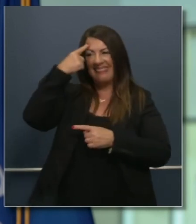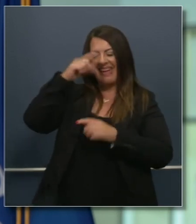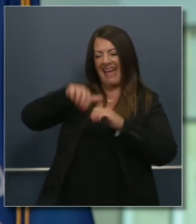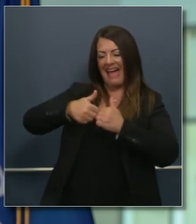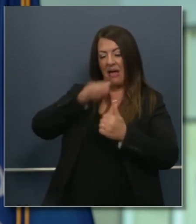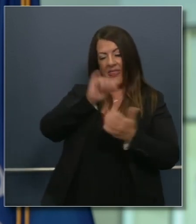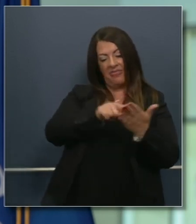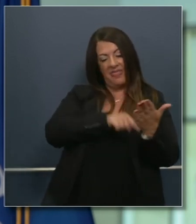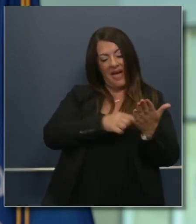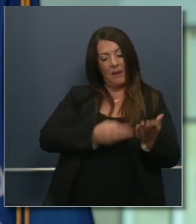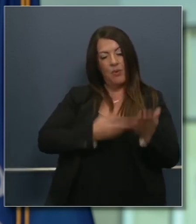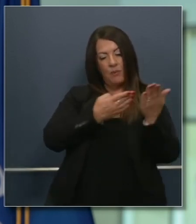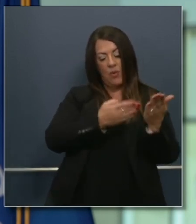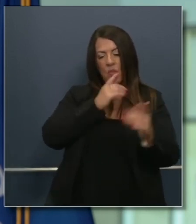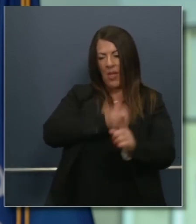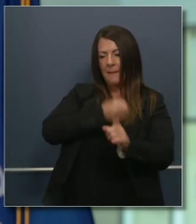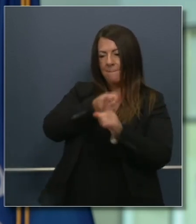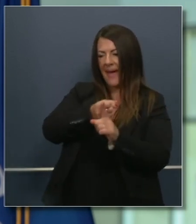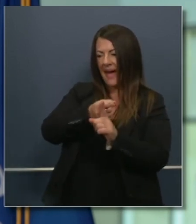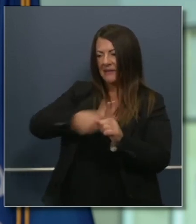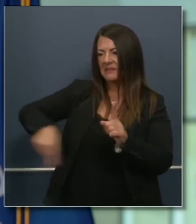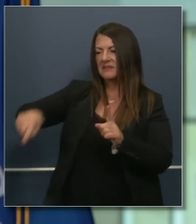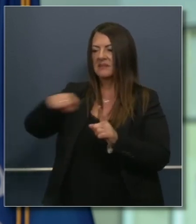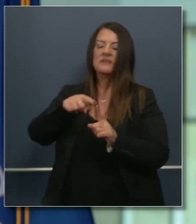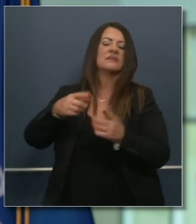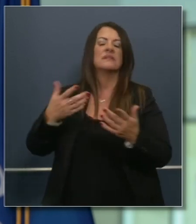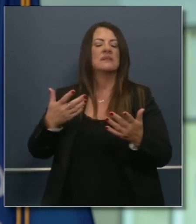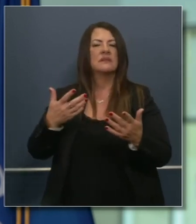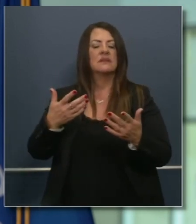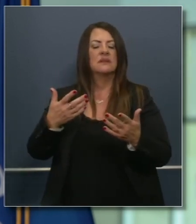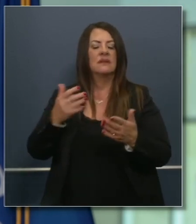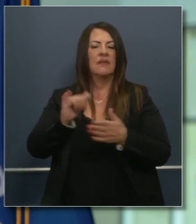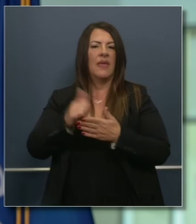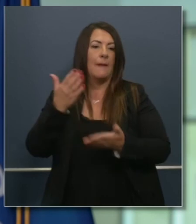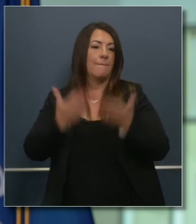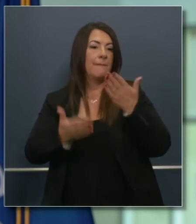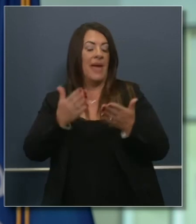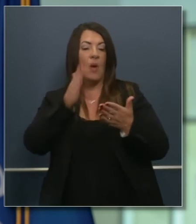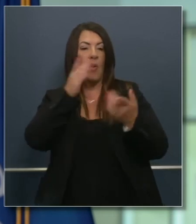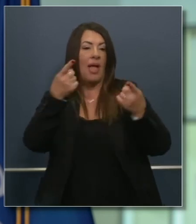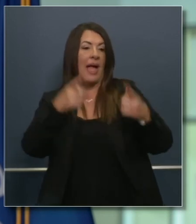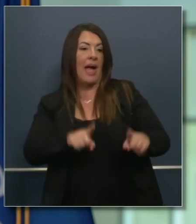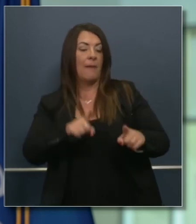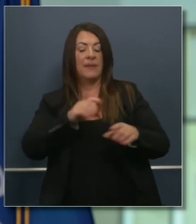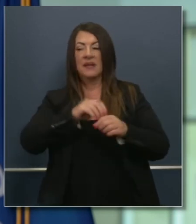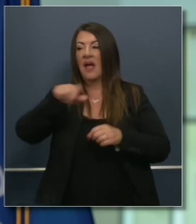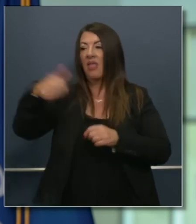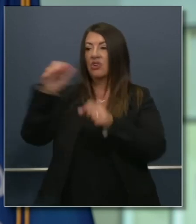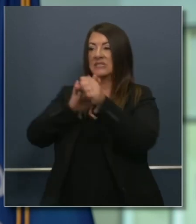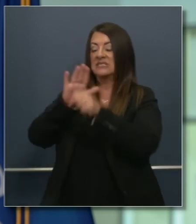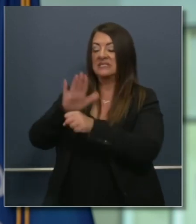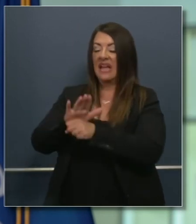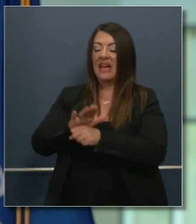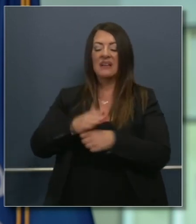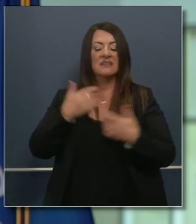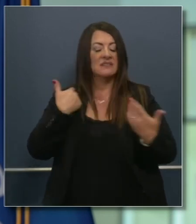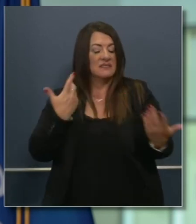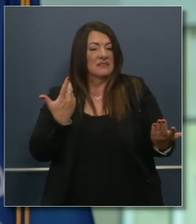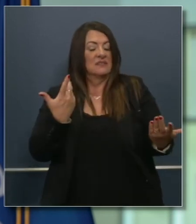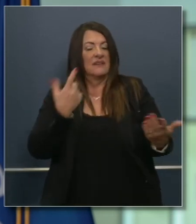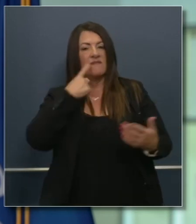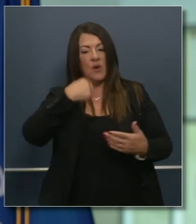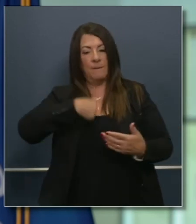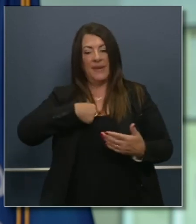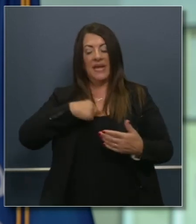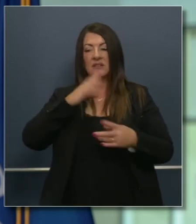relationship to what may or may not be happening in other parts of this nation. So, for me, the